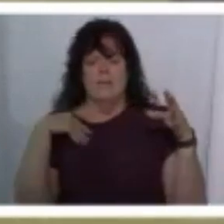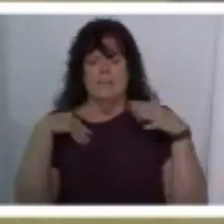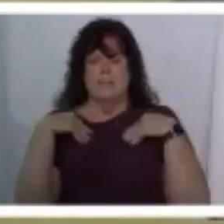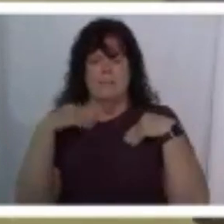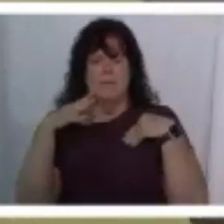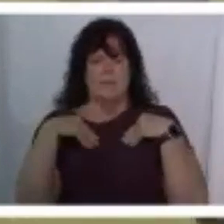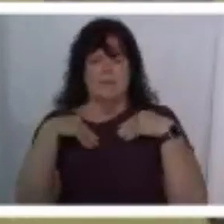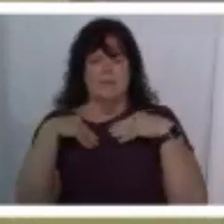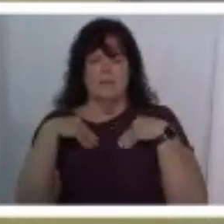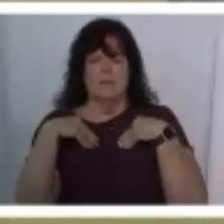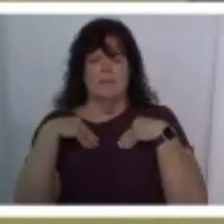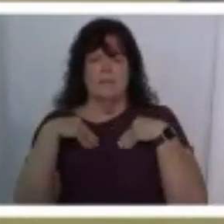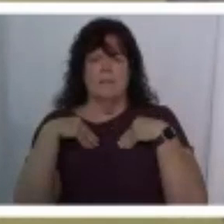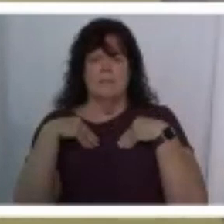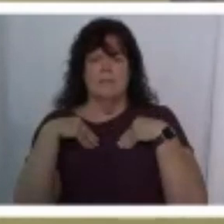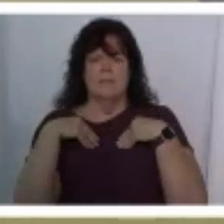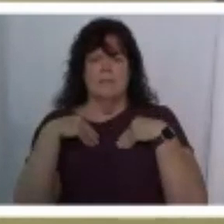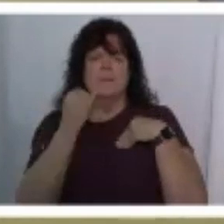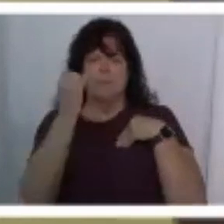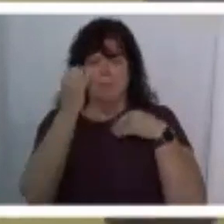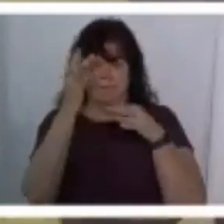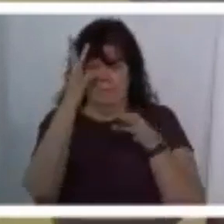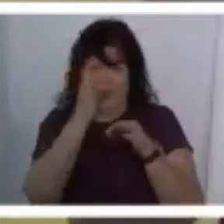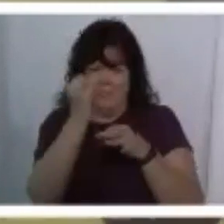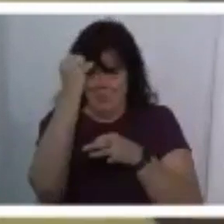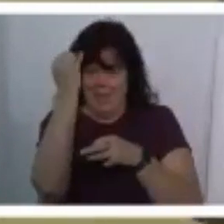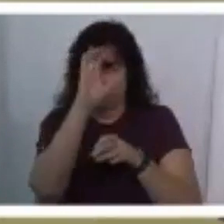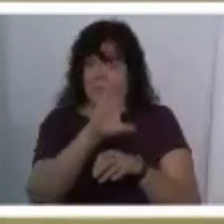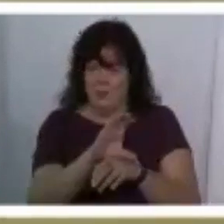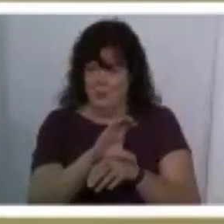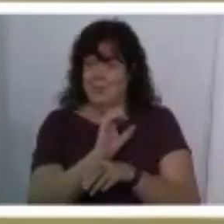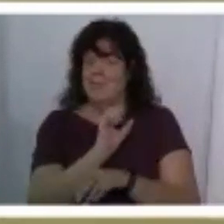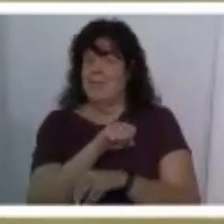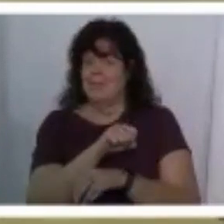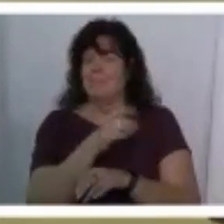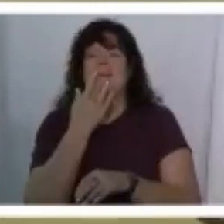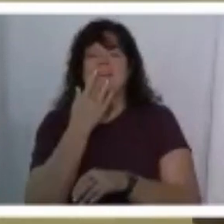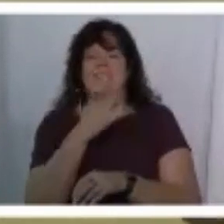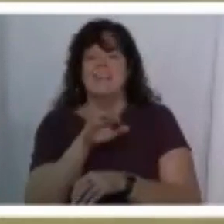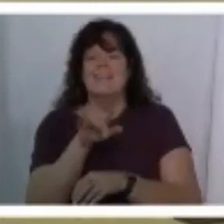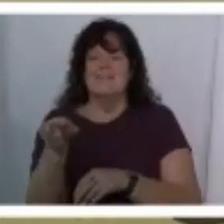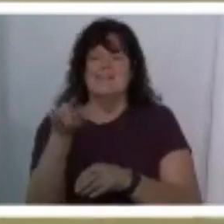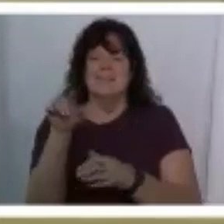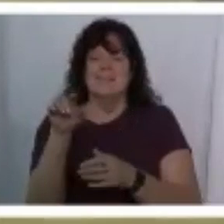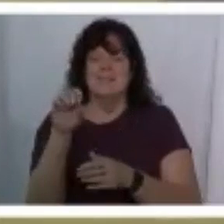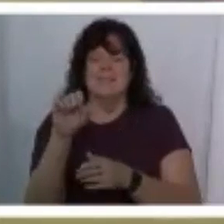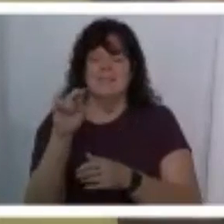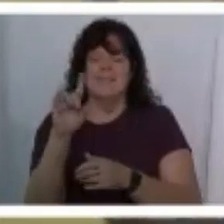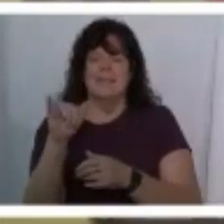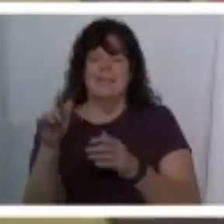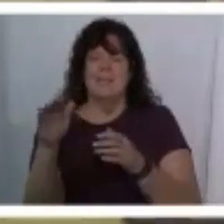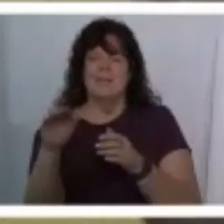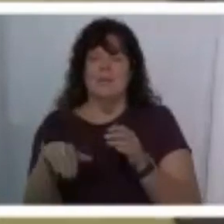faith of the catholic church yeah um luckily sandy grew up in an open